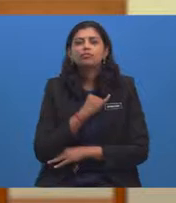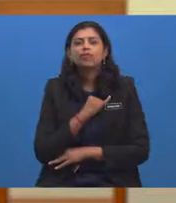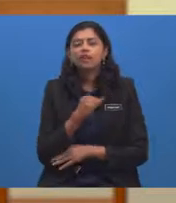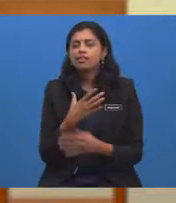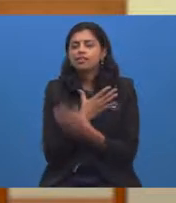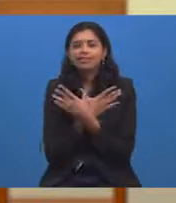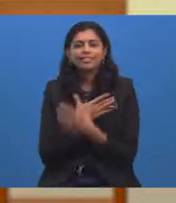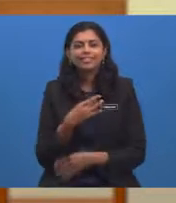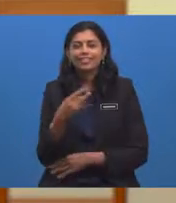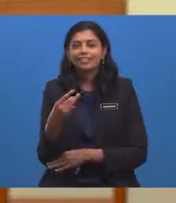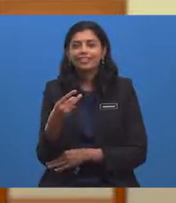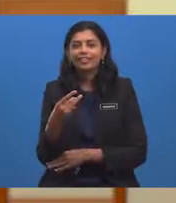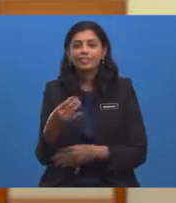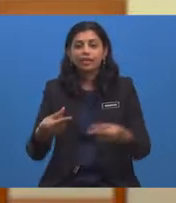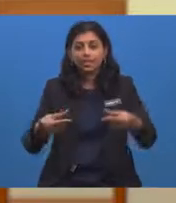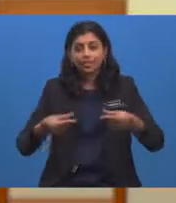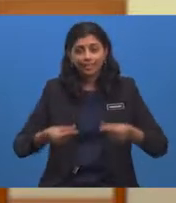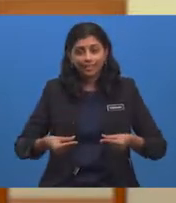any of these postcards.